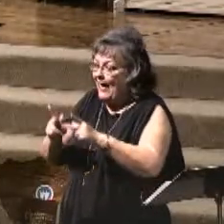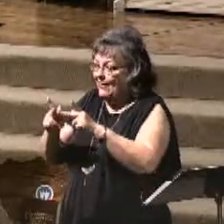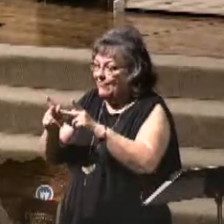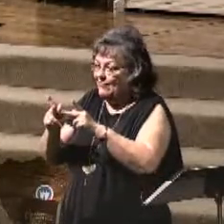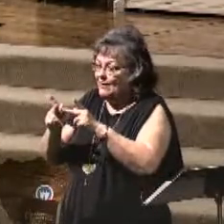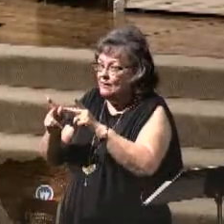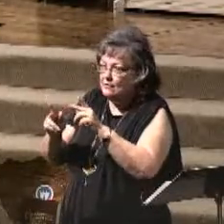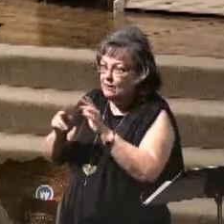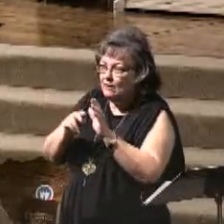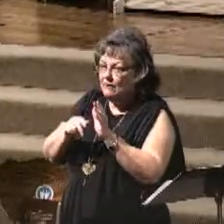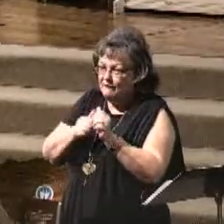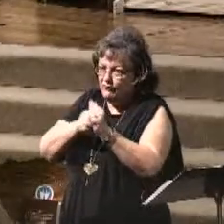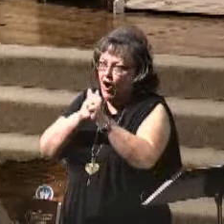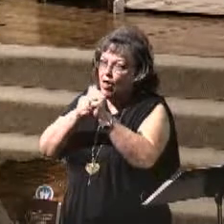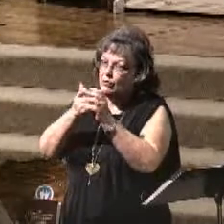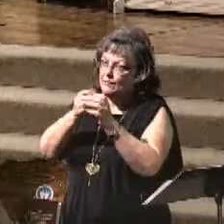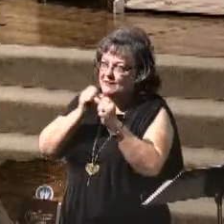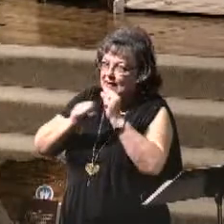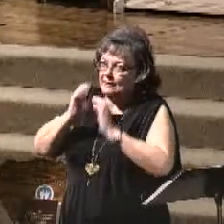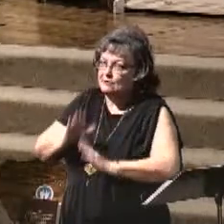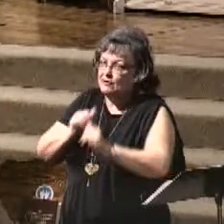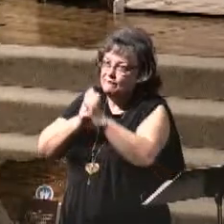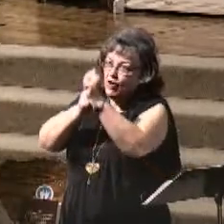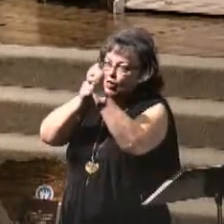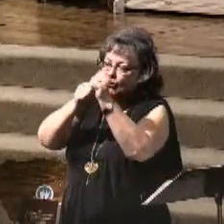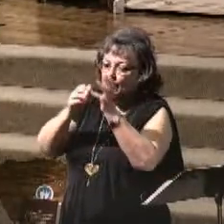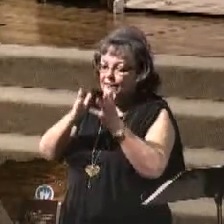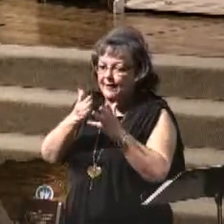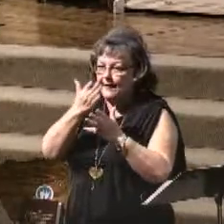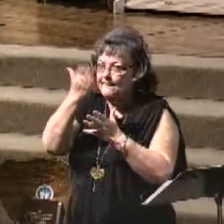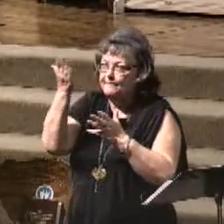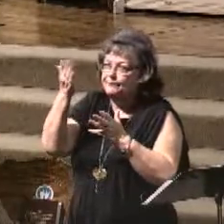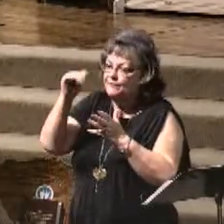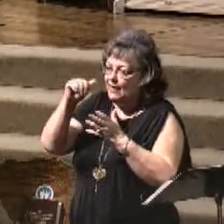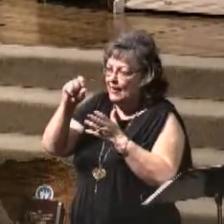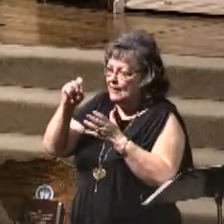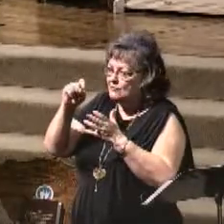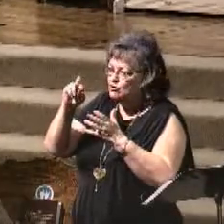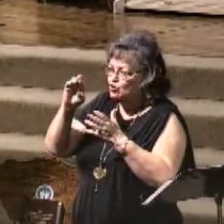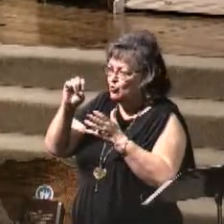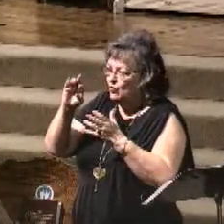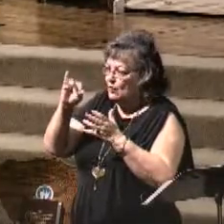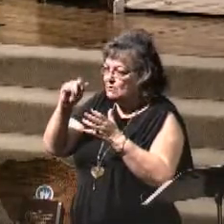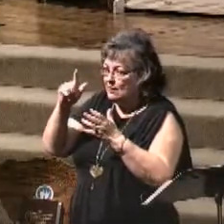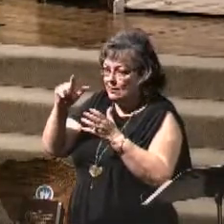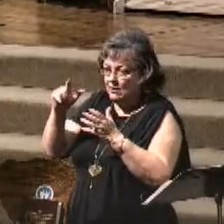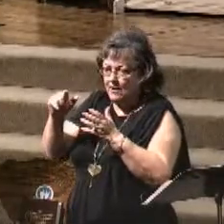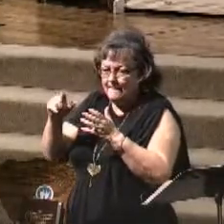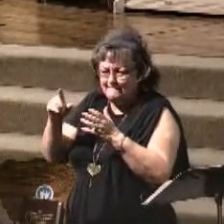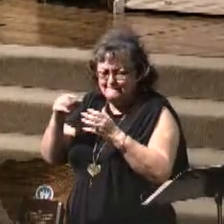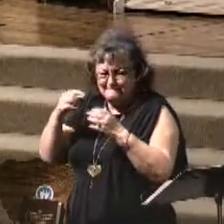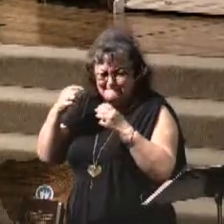tracking them. Well, this one that came by in 2004, it was the size of the Empire State Building